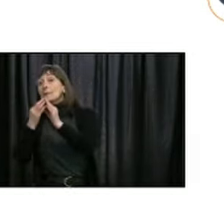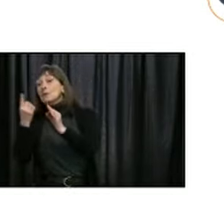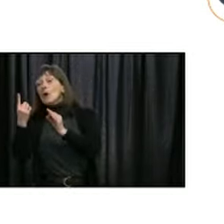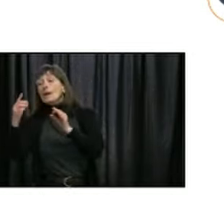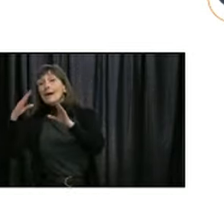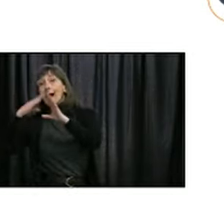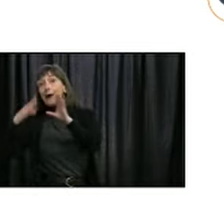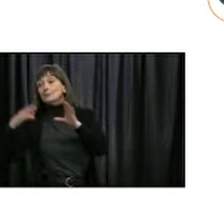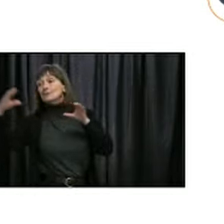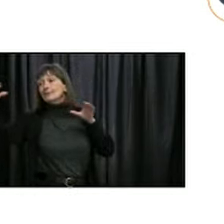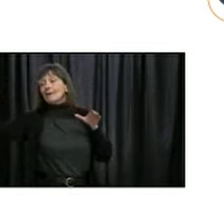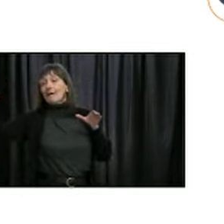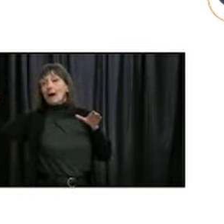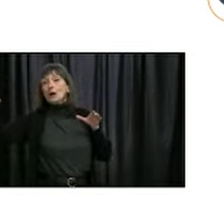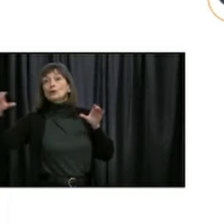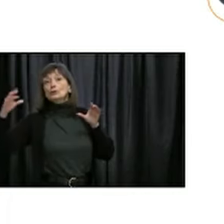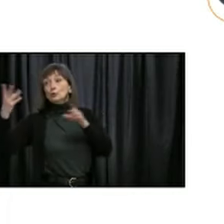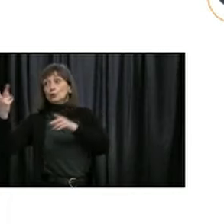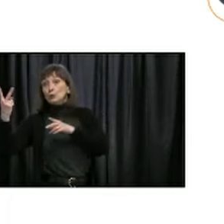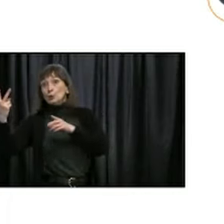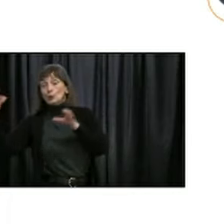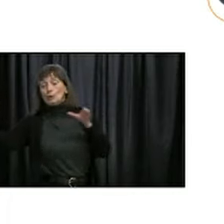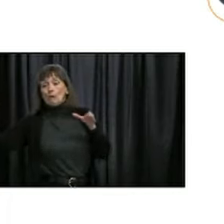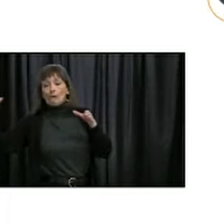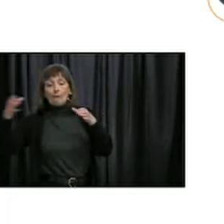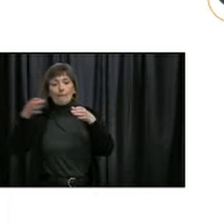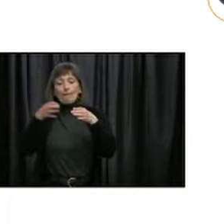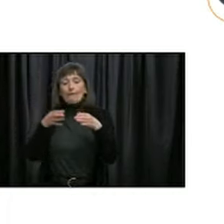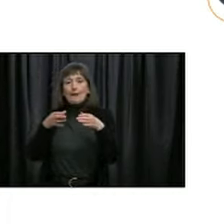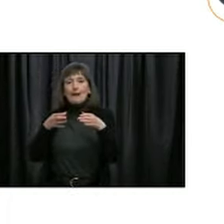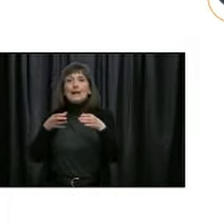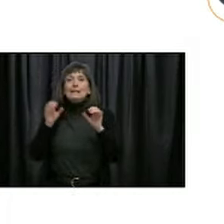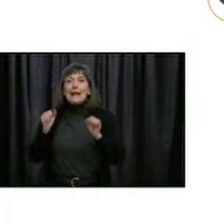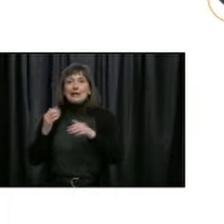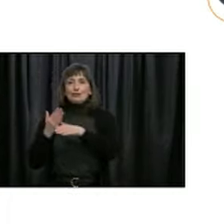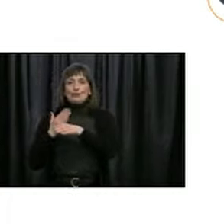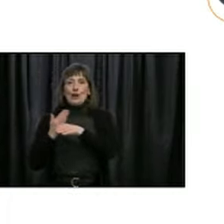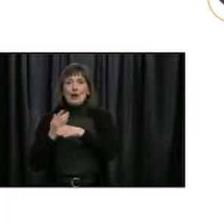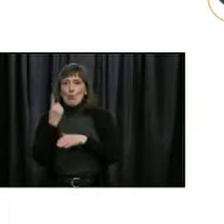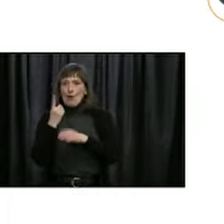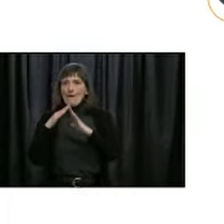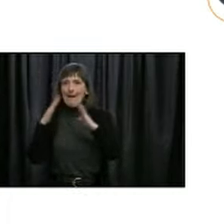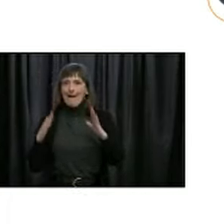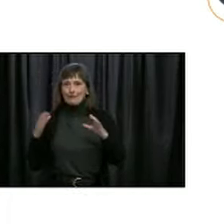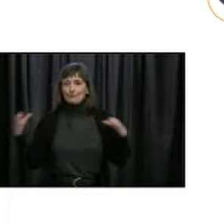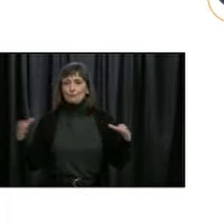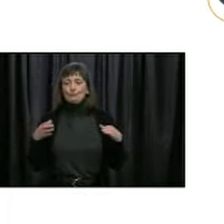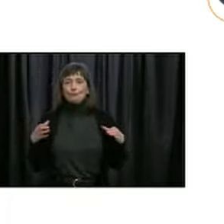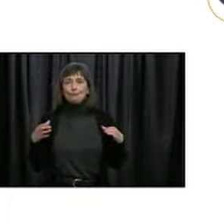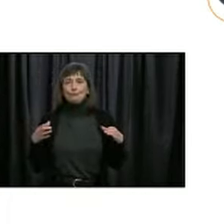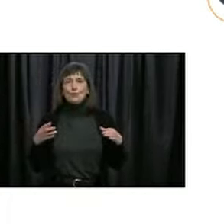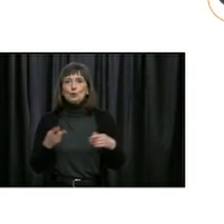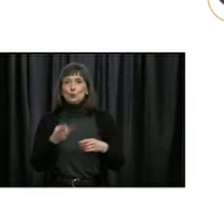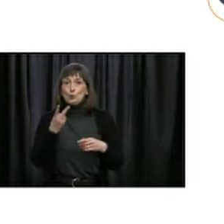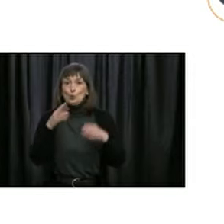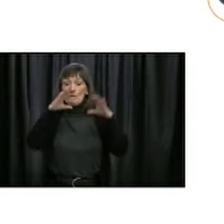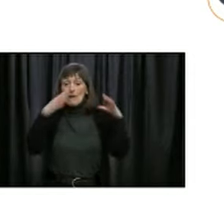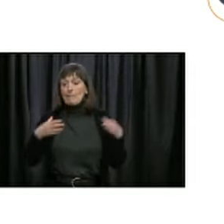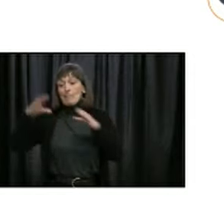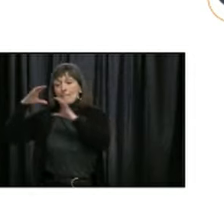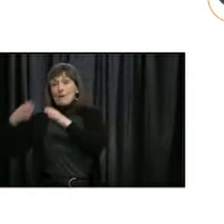and you have been incredibly patient, so I hope that this will help to reduce some of the social isolation that we all feel,